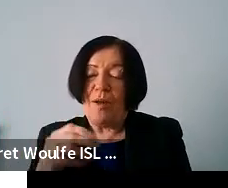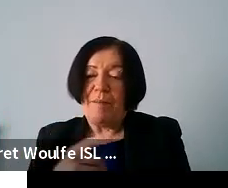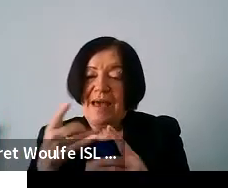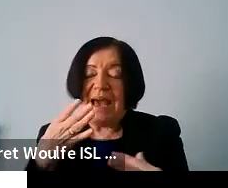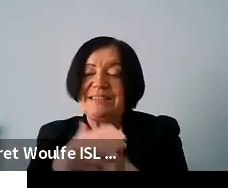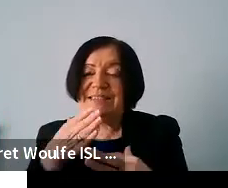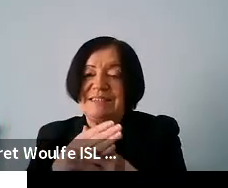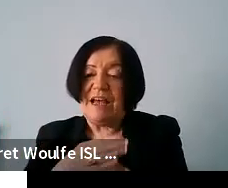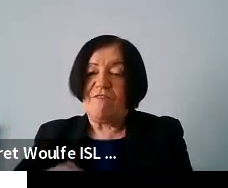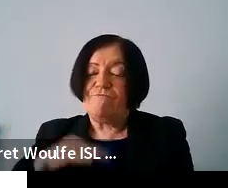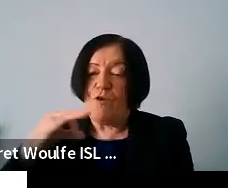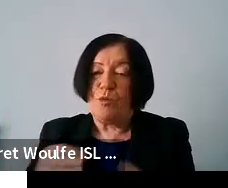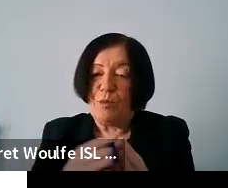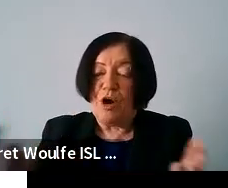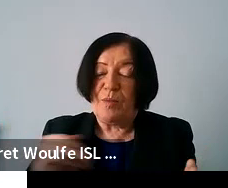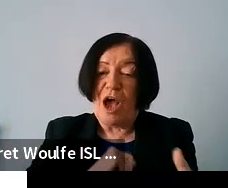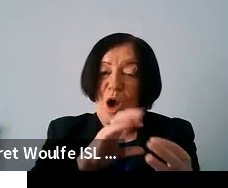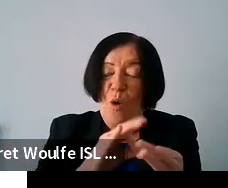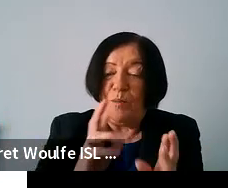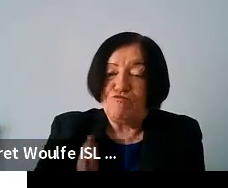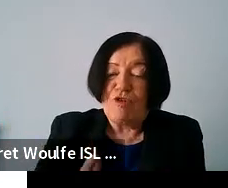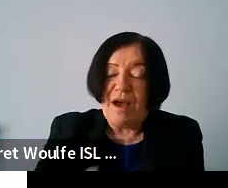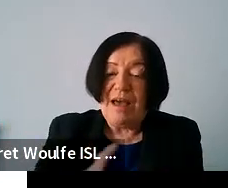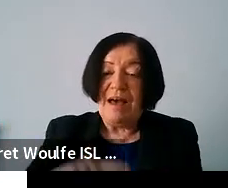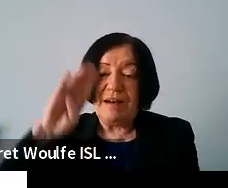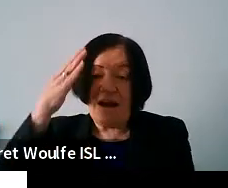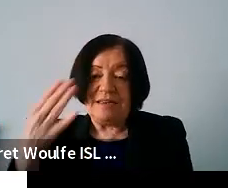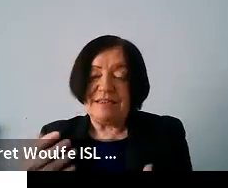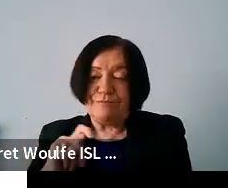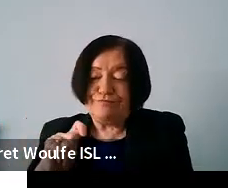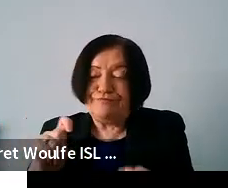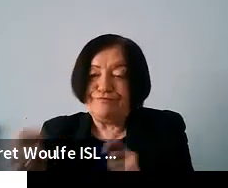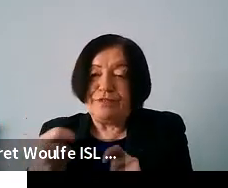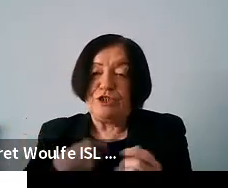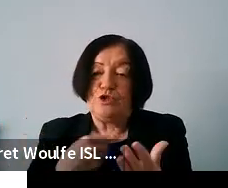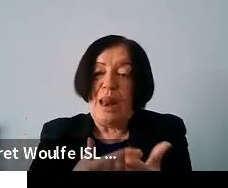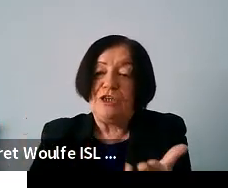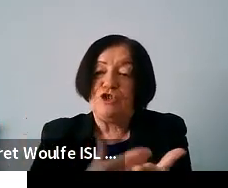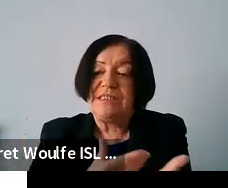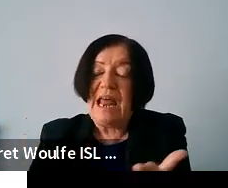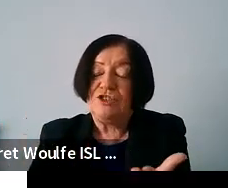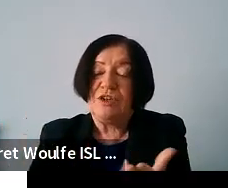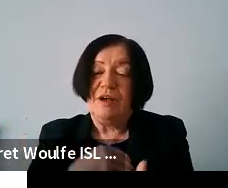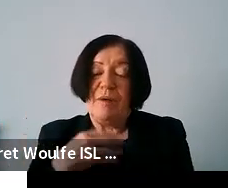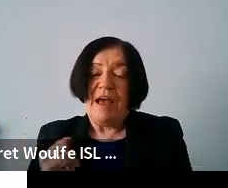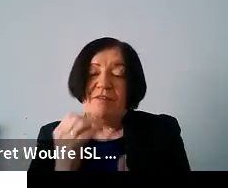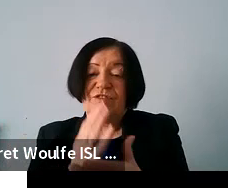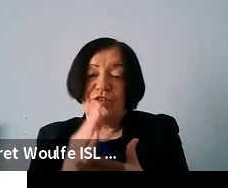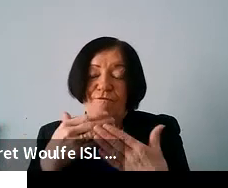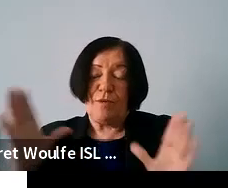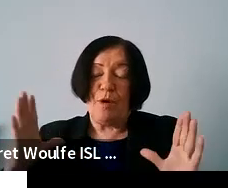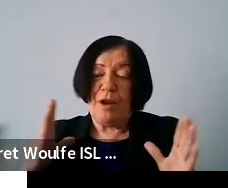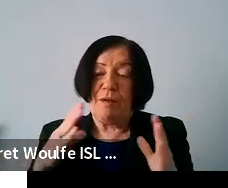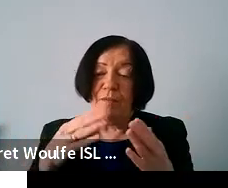accessible affordable broadband at home a right and ireland is transposing that into legislation and then we have some free public